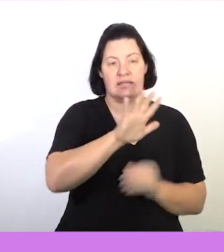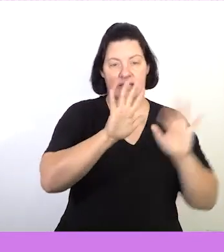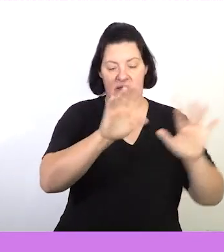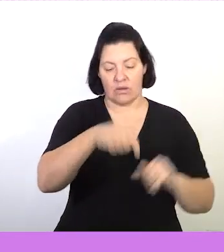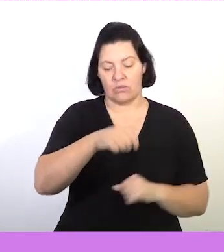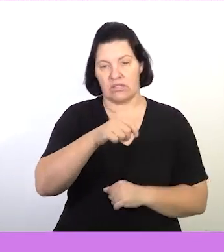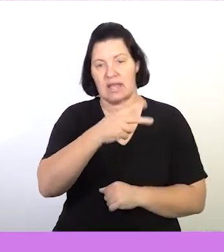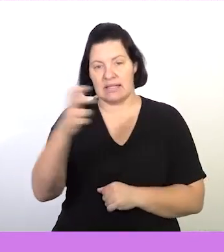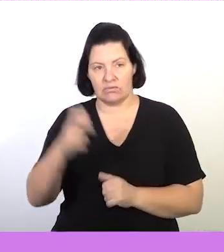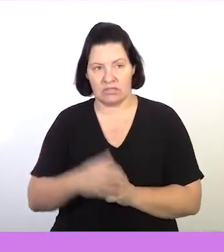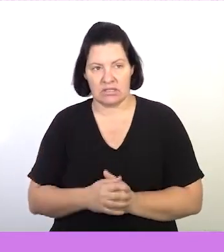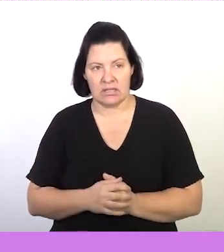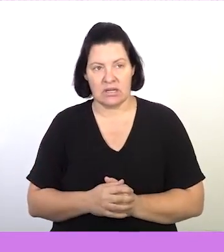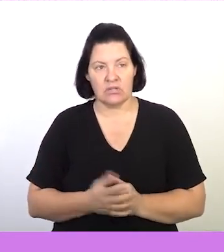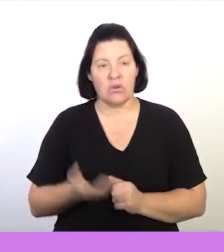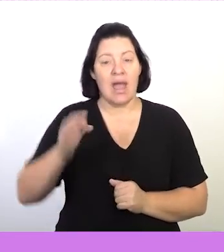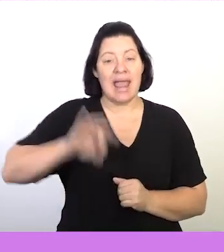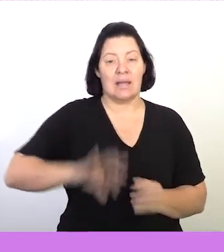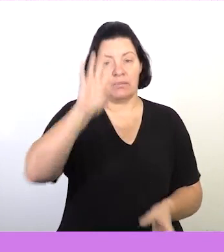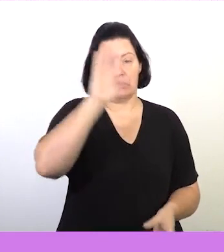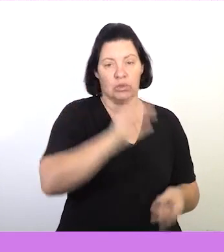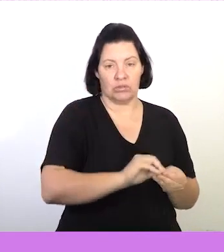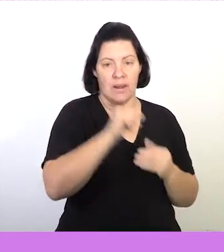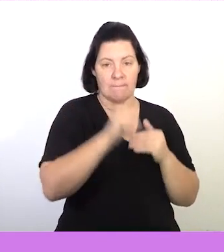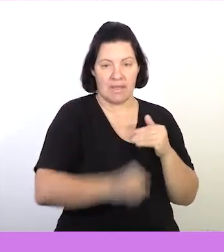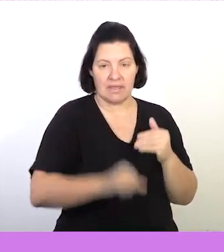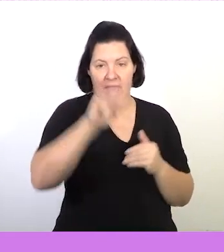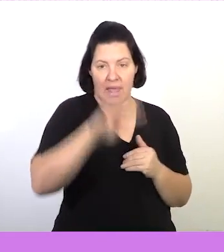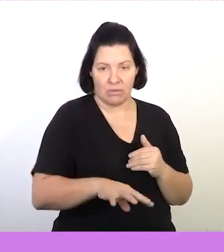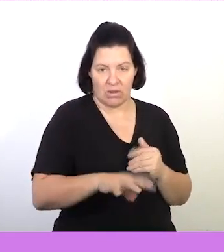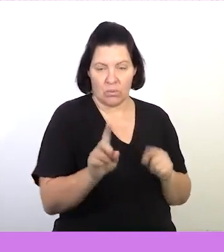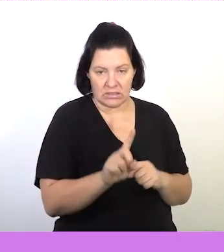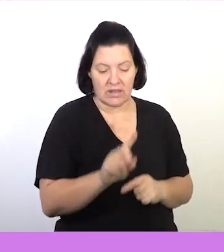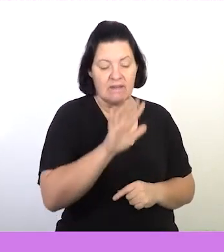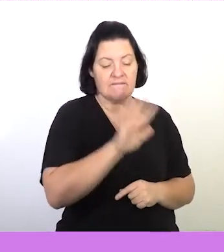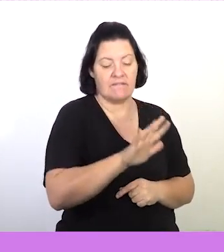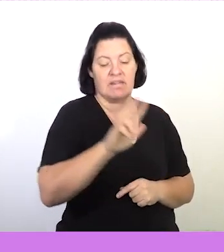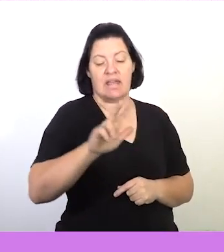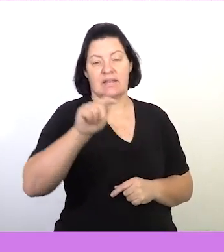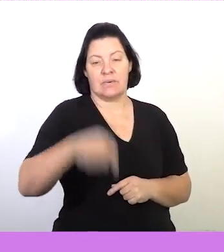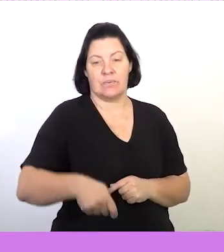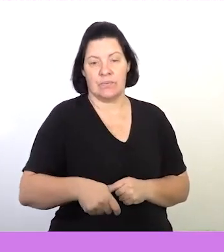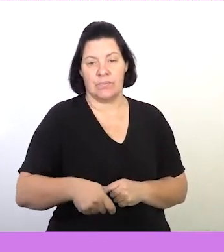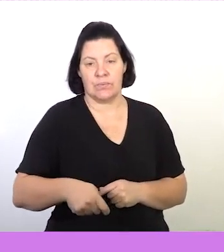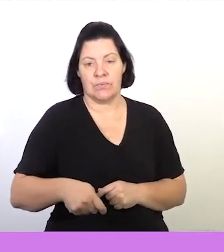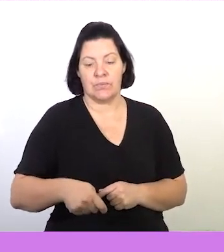,800. So therefore income, total income for the month will be 58